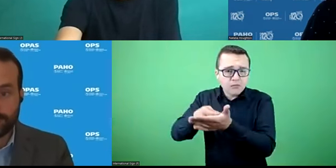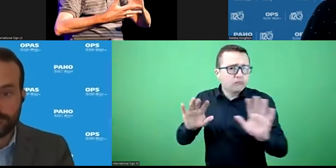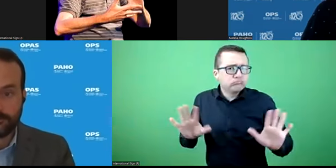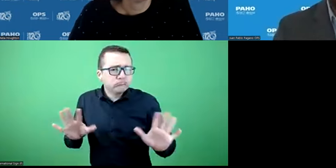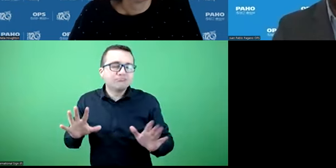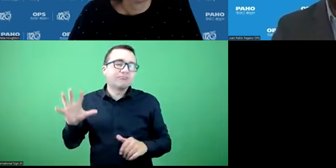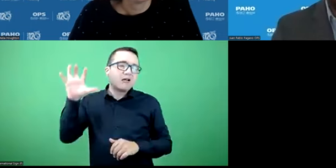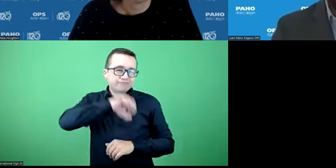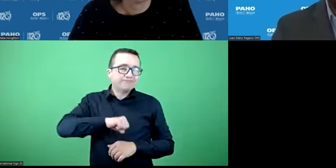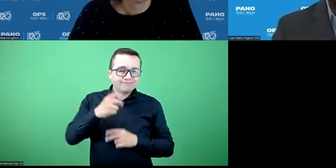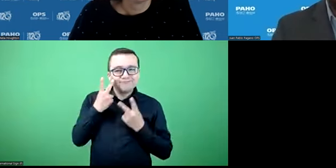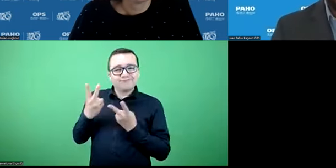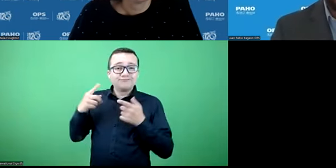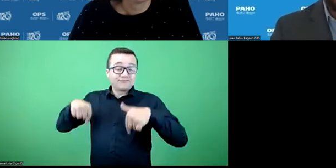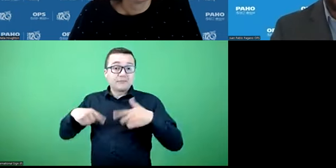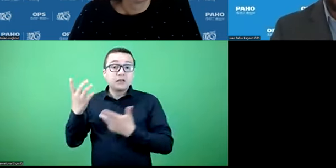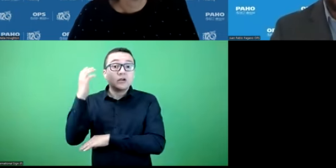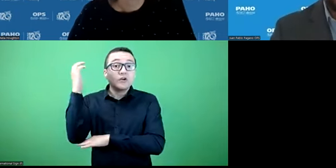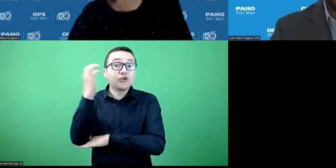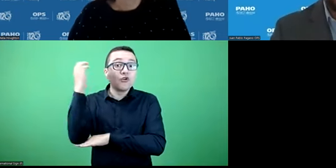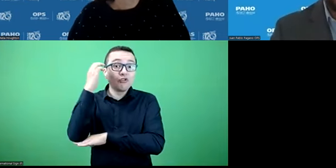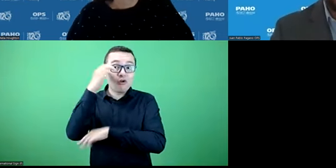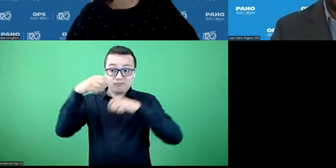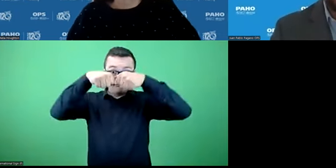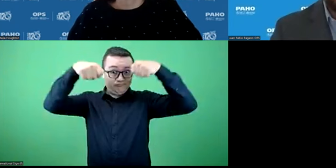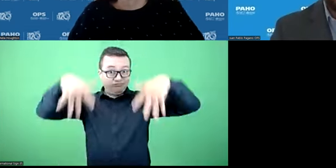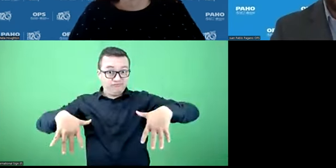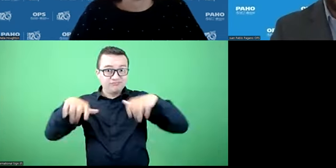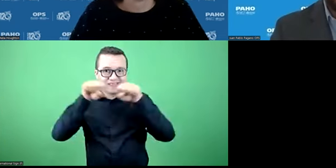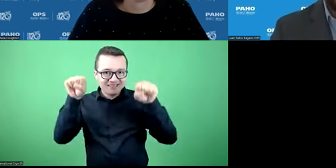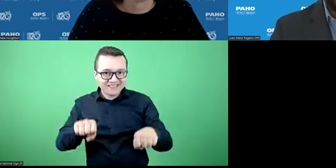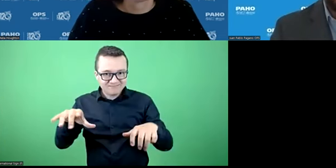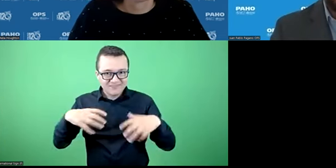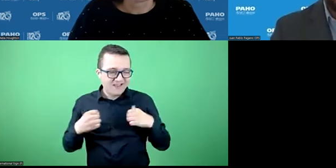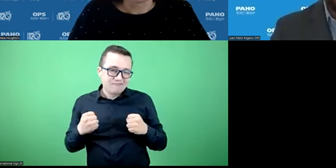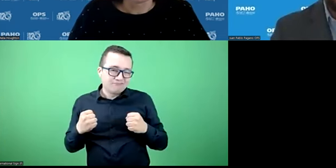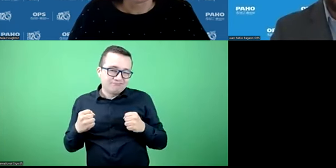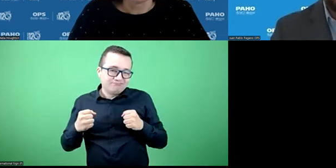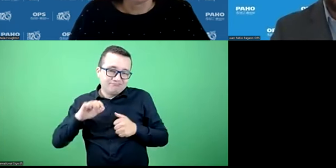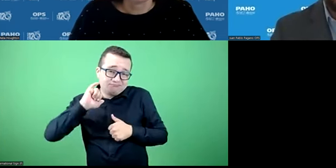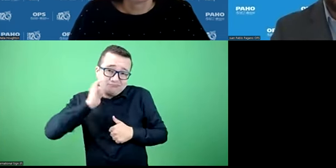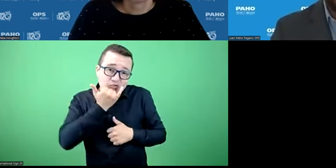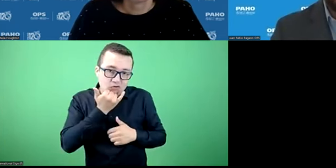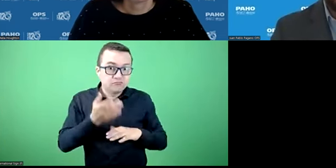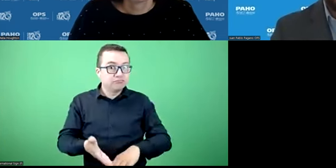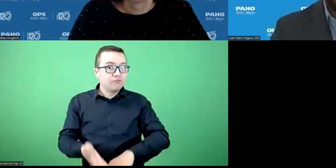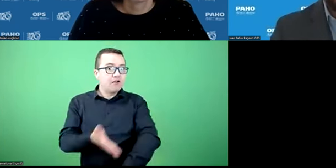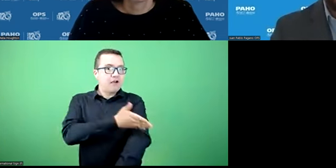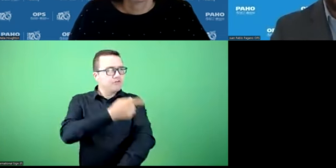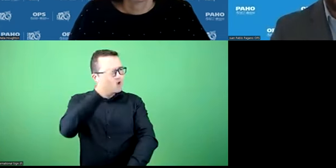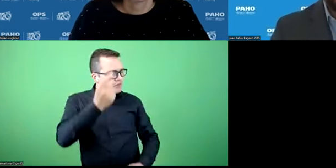there is a recognition that the Colombian health system has failed in the way